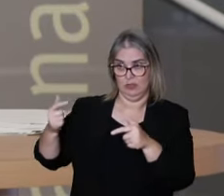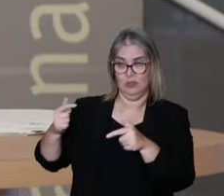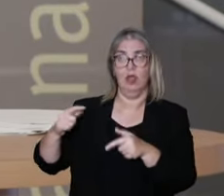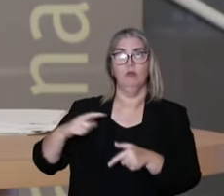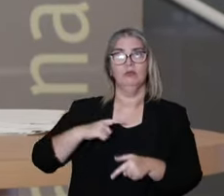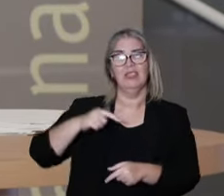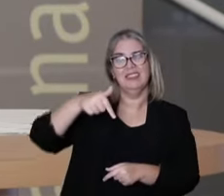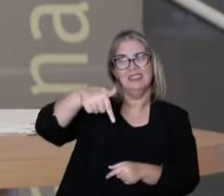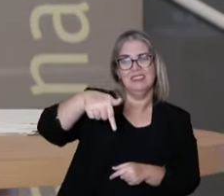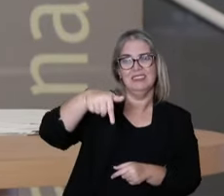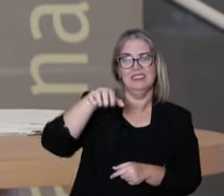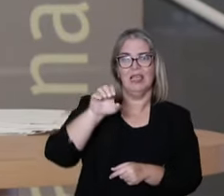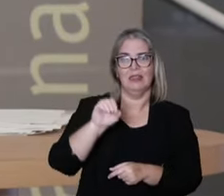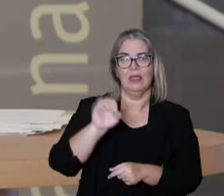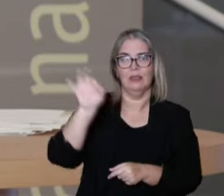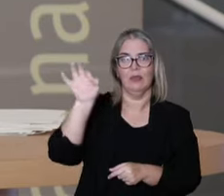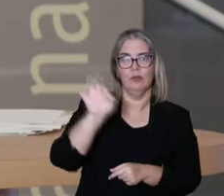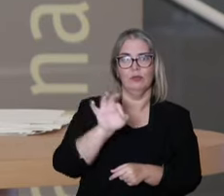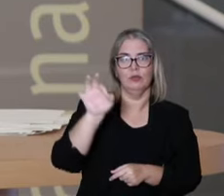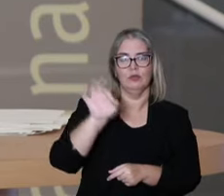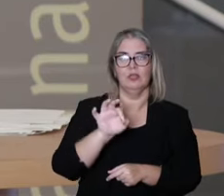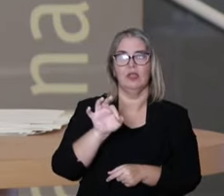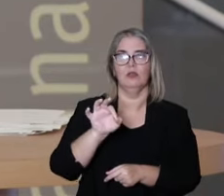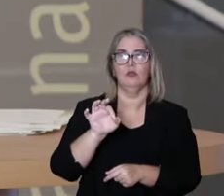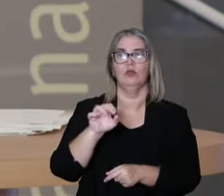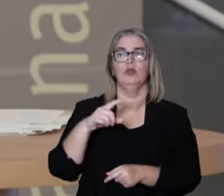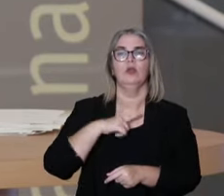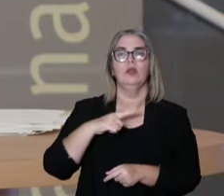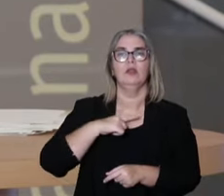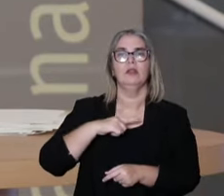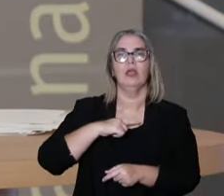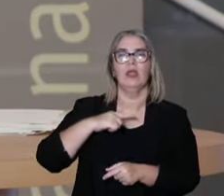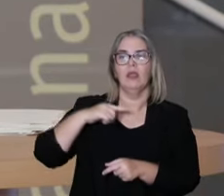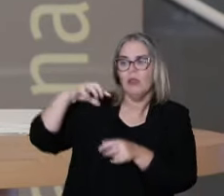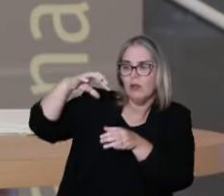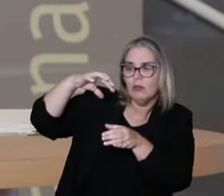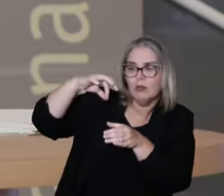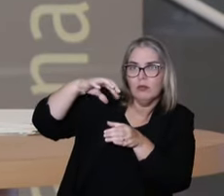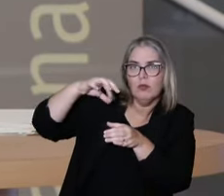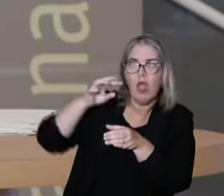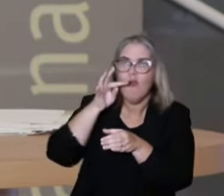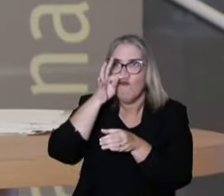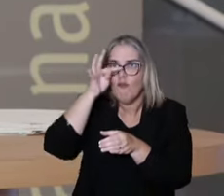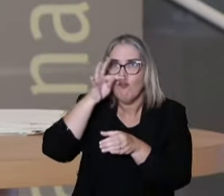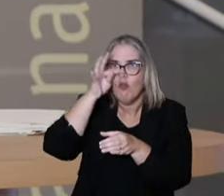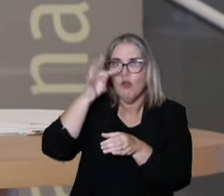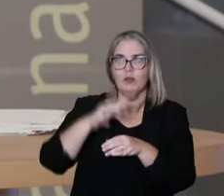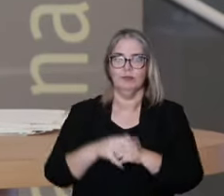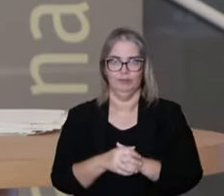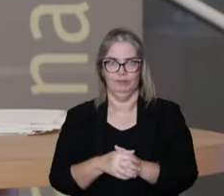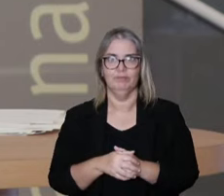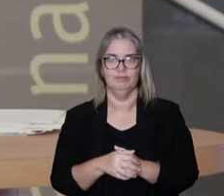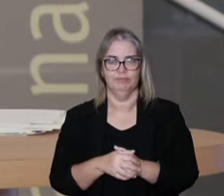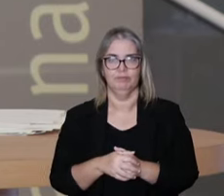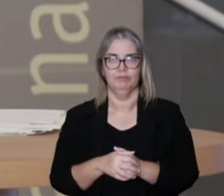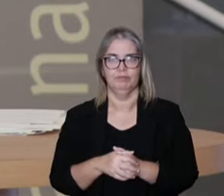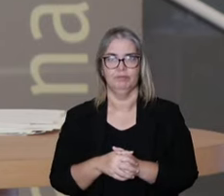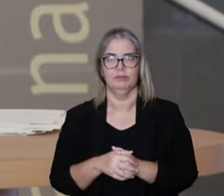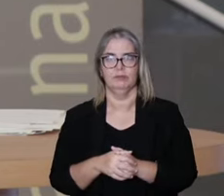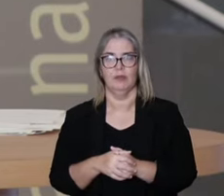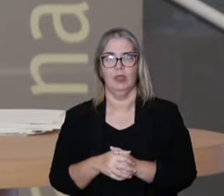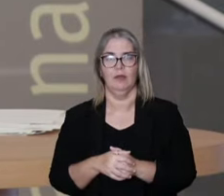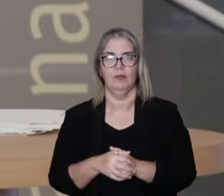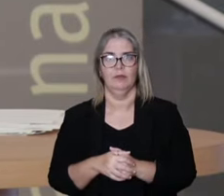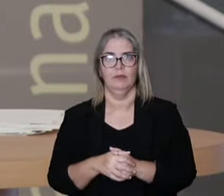traditional Chinese medicine, 7% of the treatments are with phytoterapics. So one of the